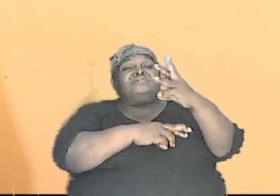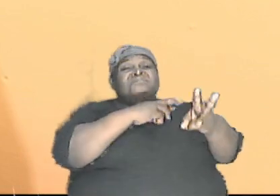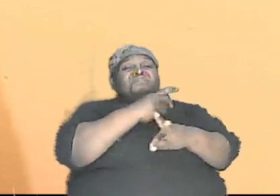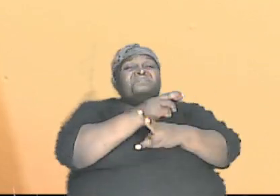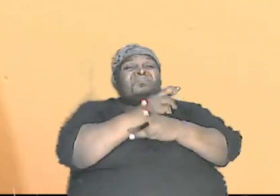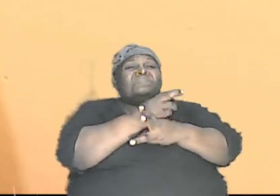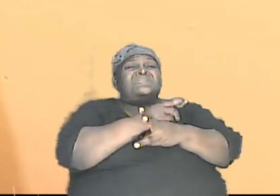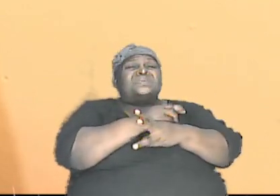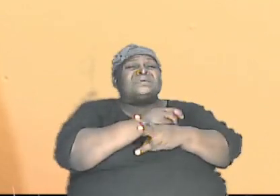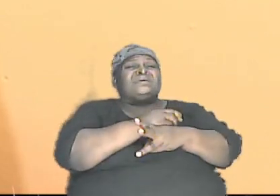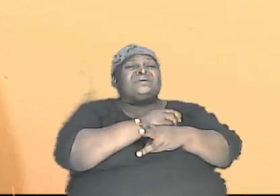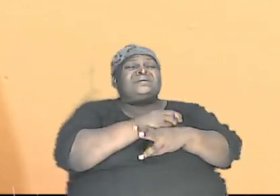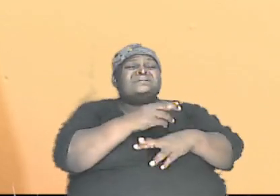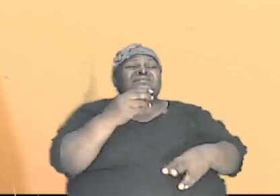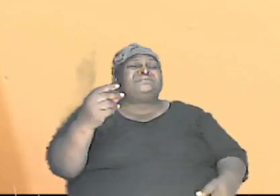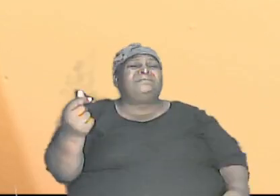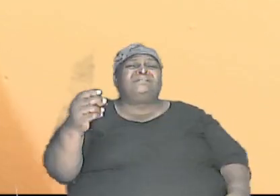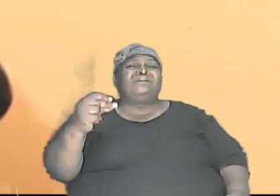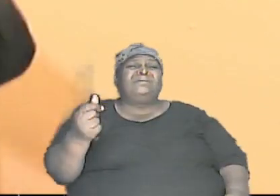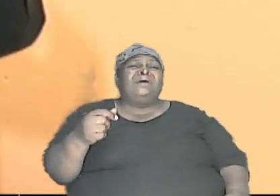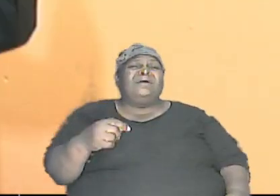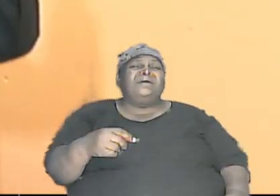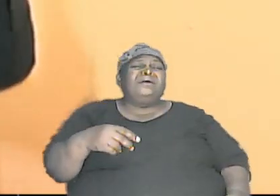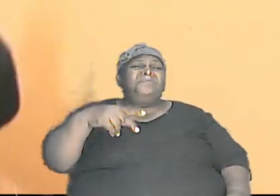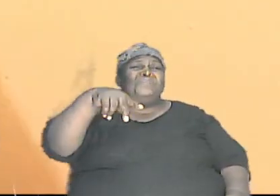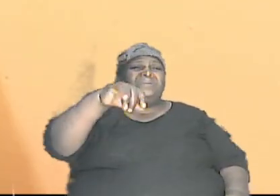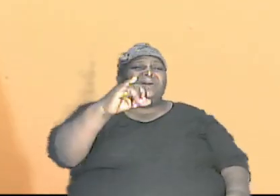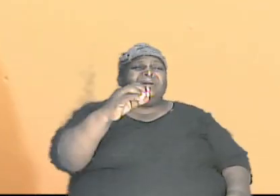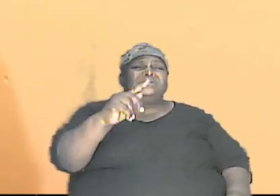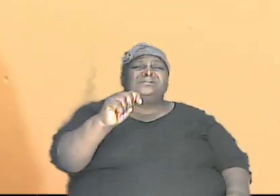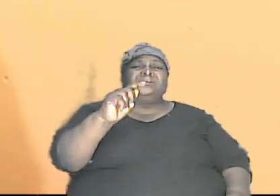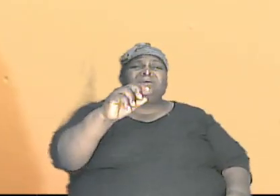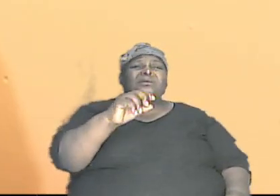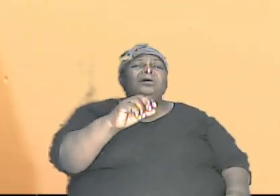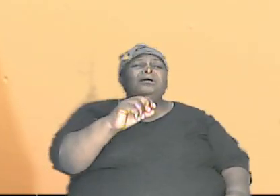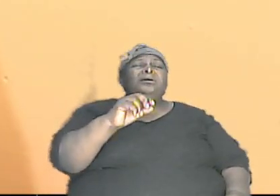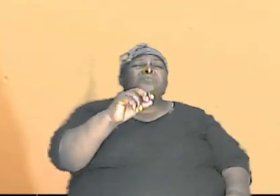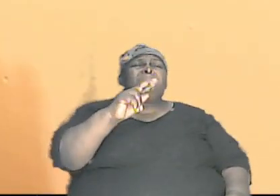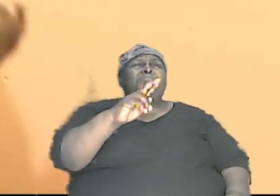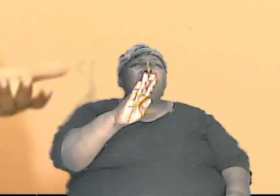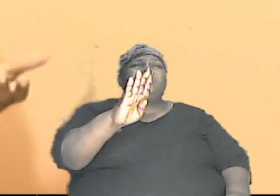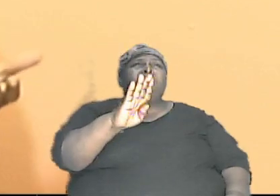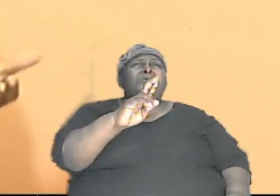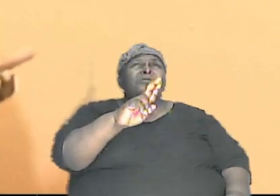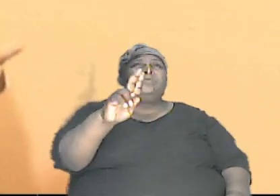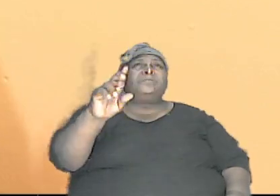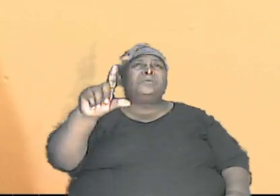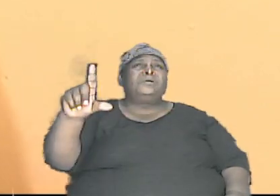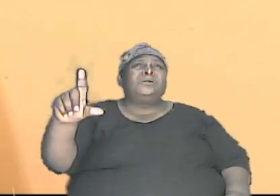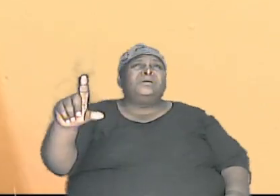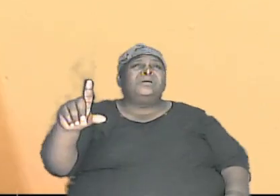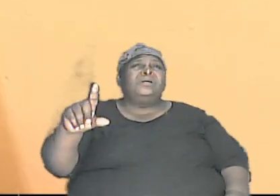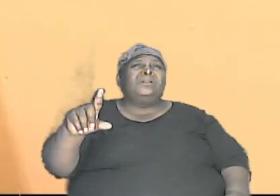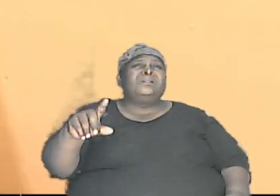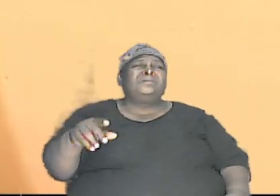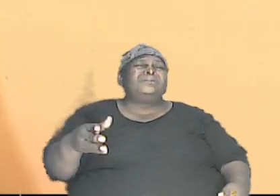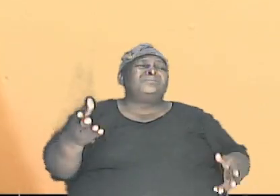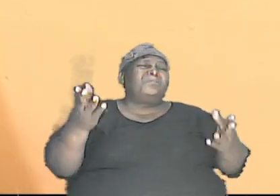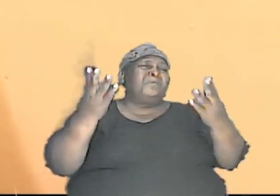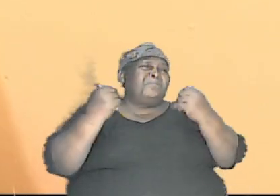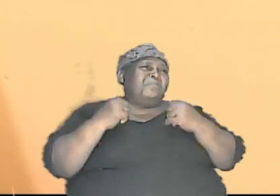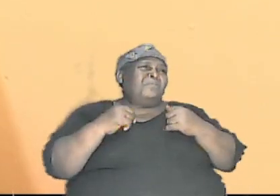that only came into existence a couple of decades ago when men